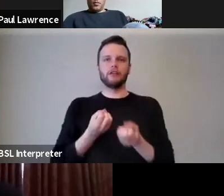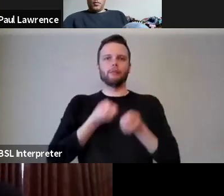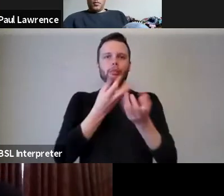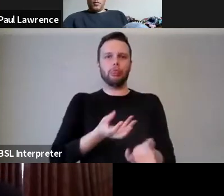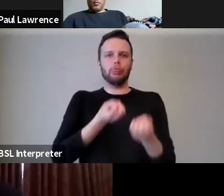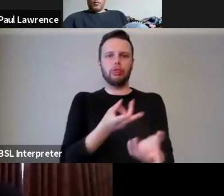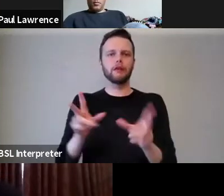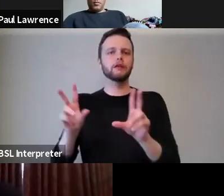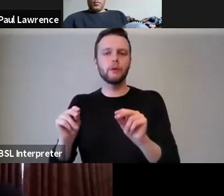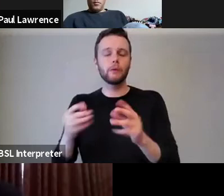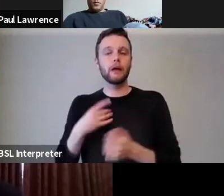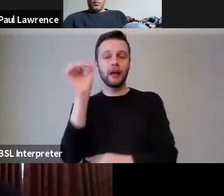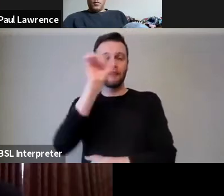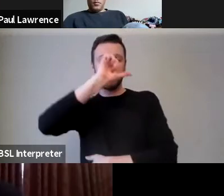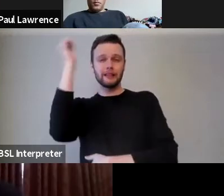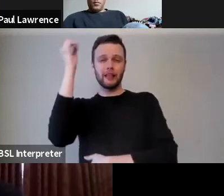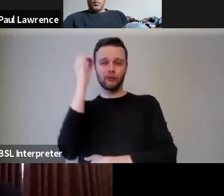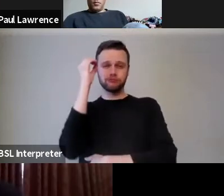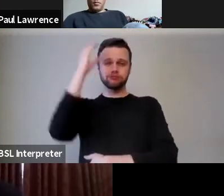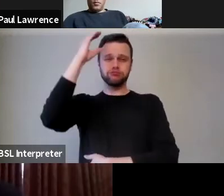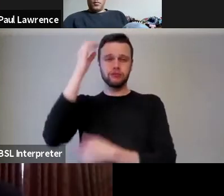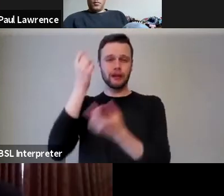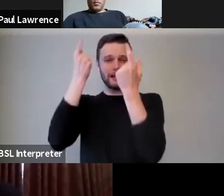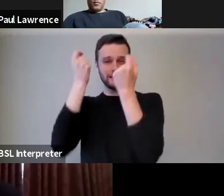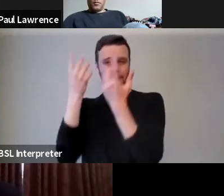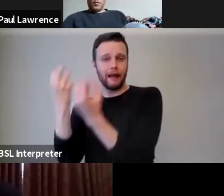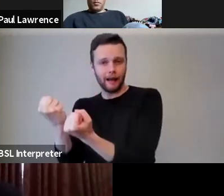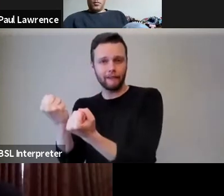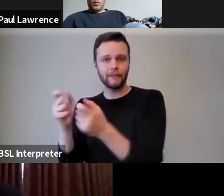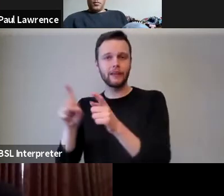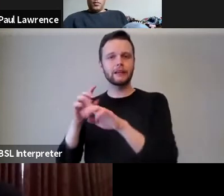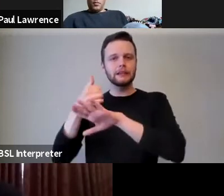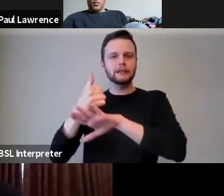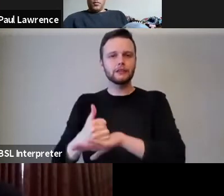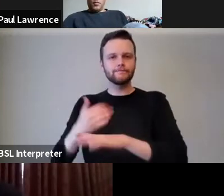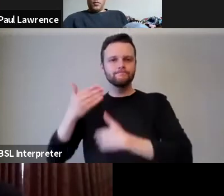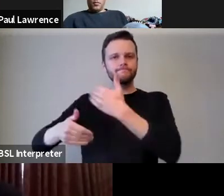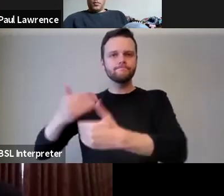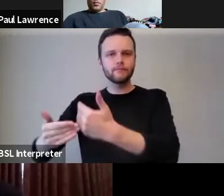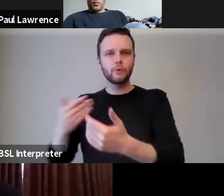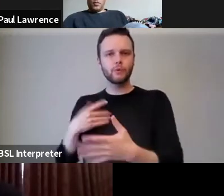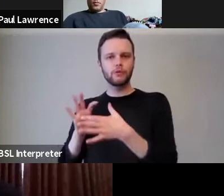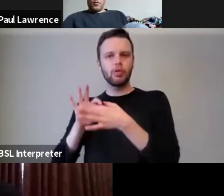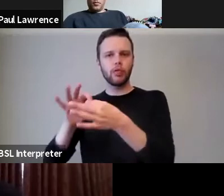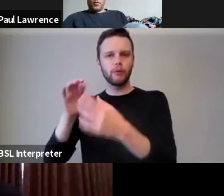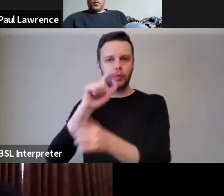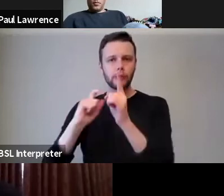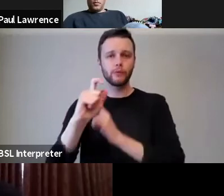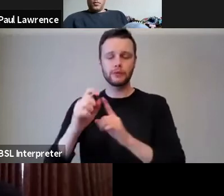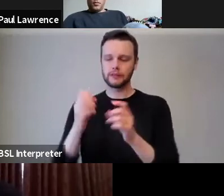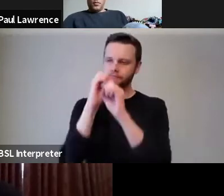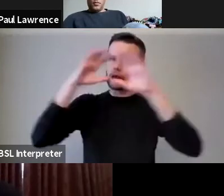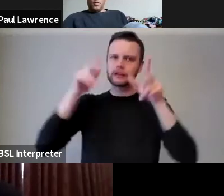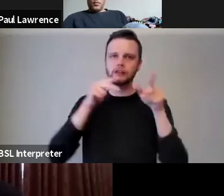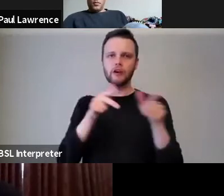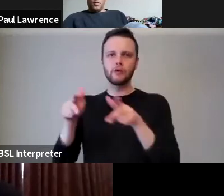we do hold intellectual capital, knowledge and ideas as well as an institutional momentum to engage with communities in imaginative ways to support